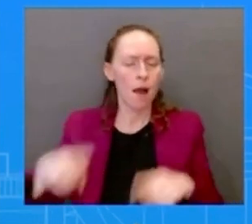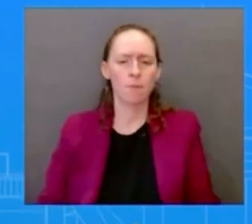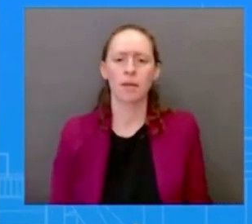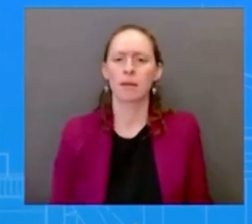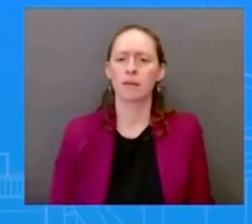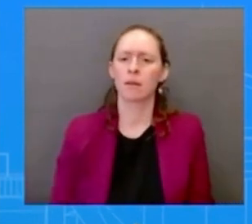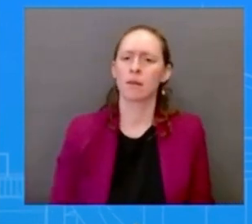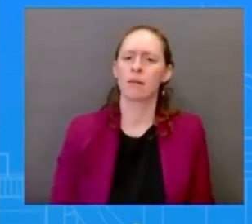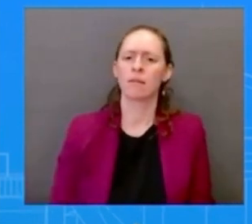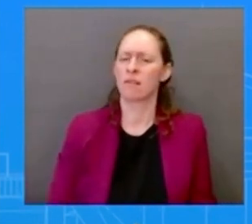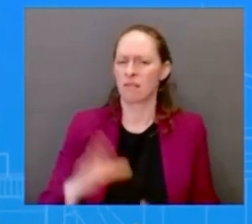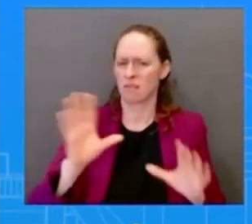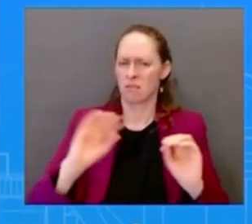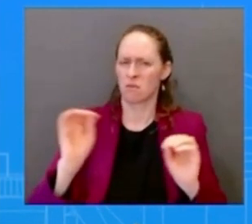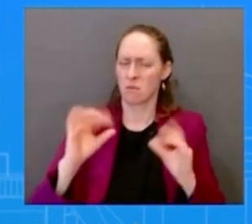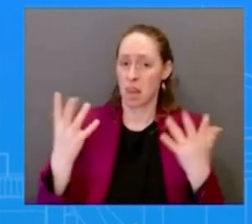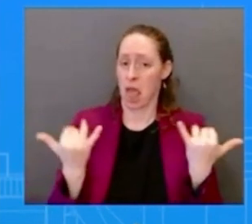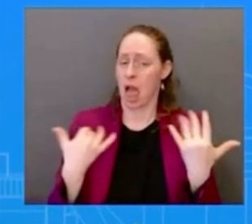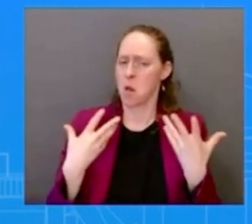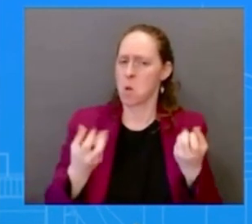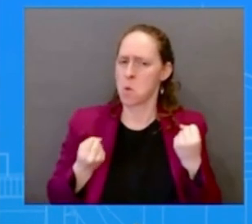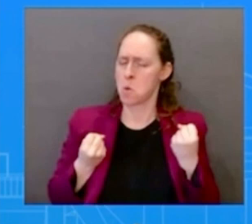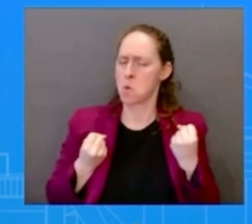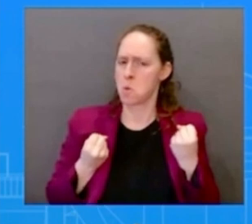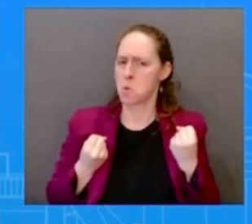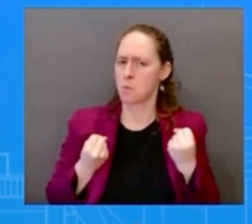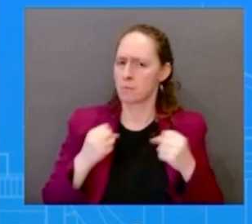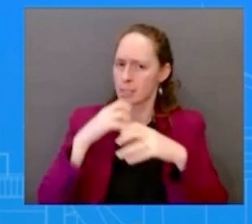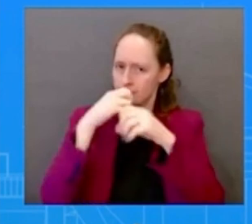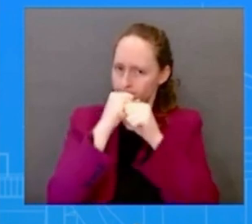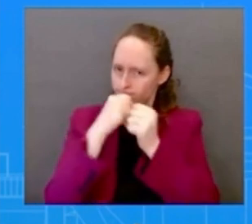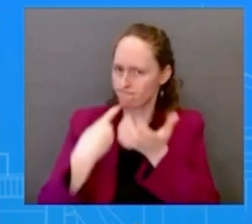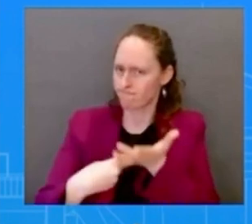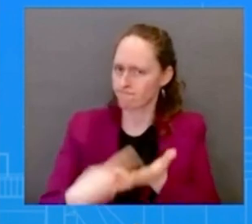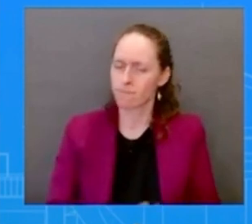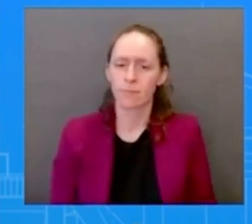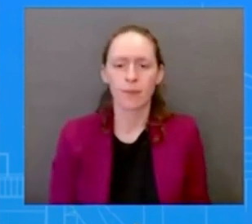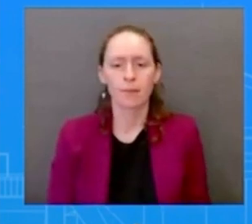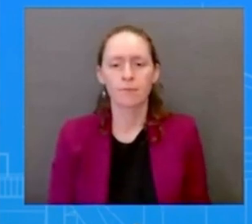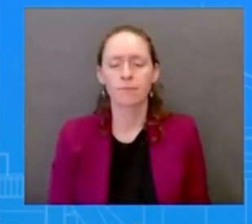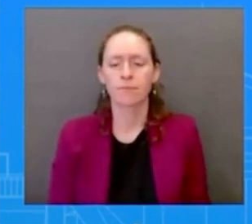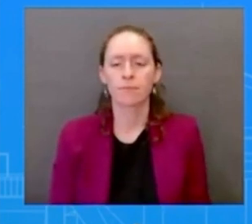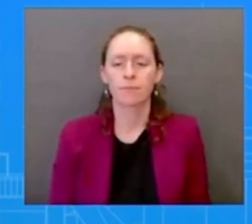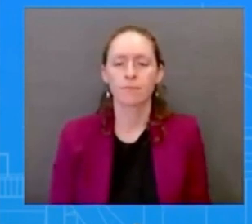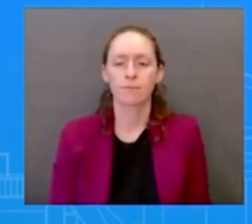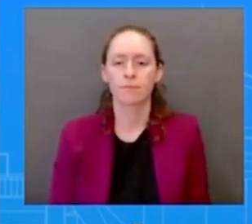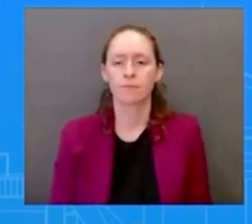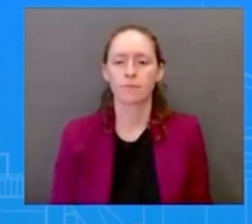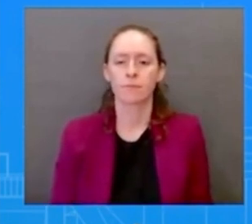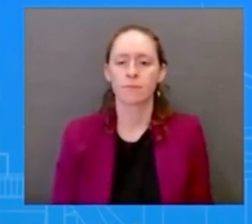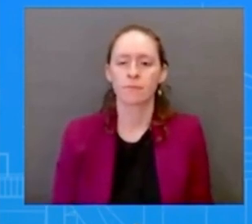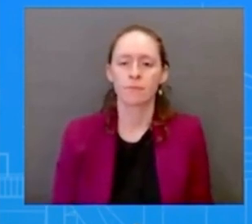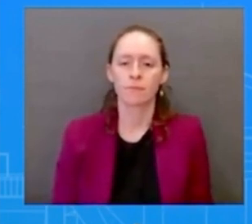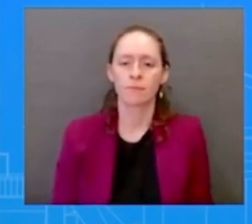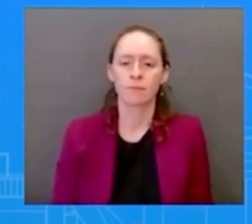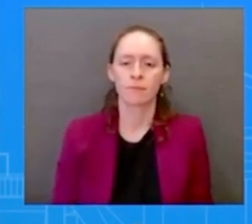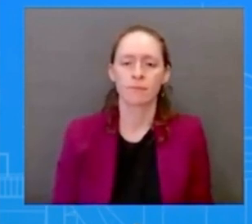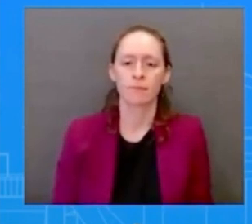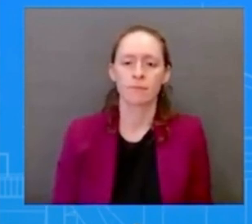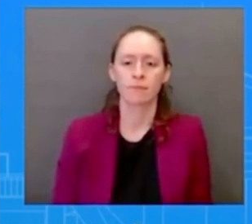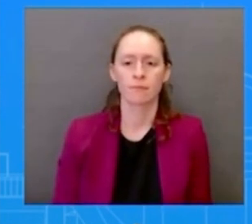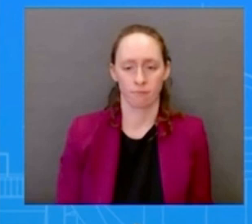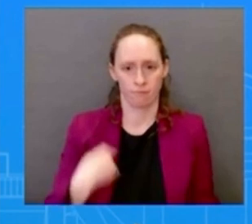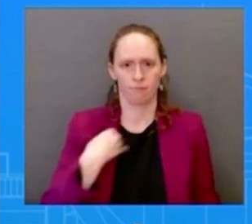yeah thank you kareen uh what is the white house's reaction to environmental activists critical the biden administration's approval